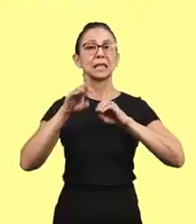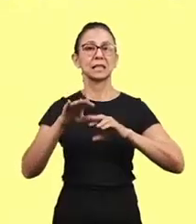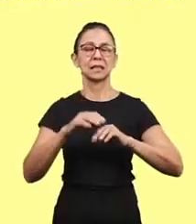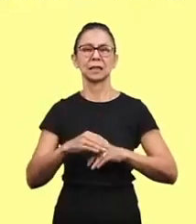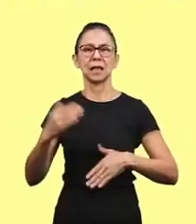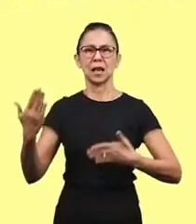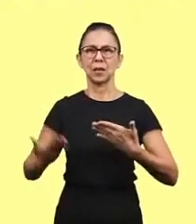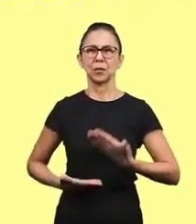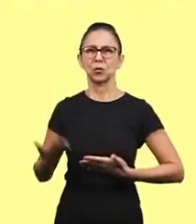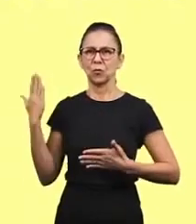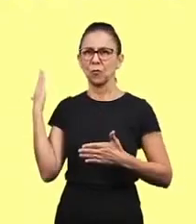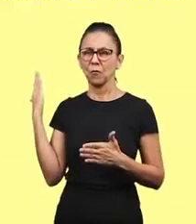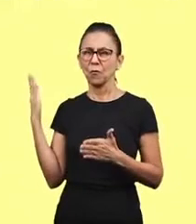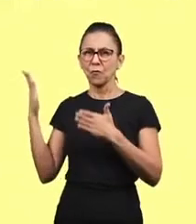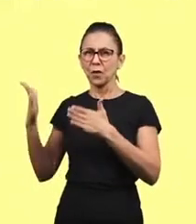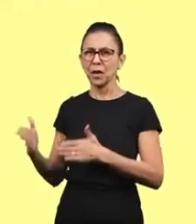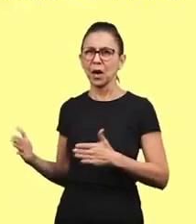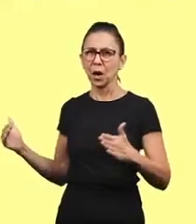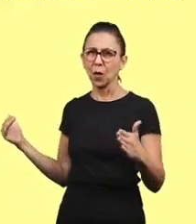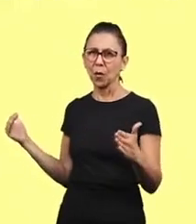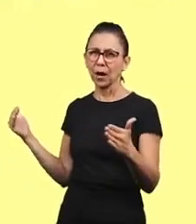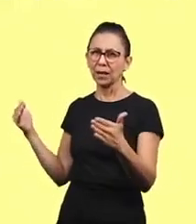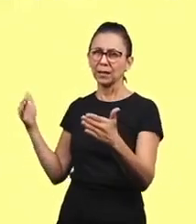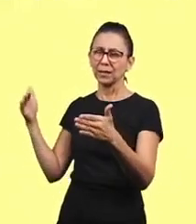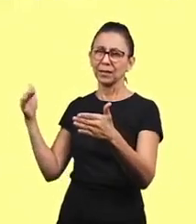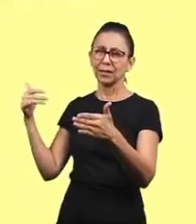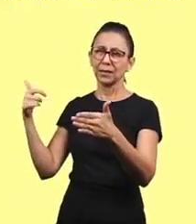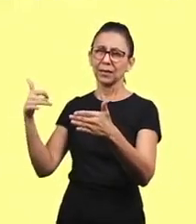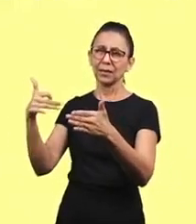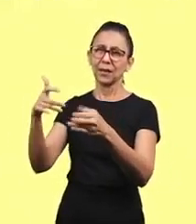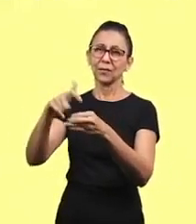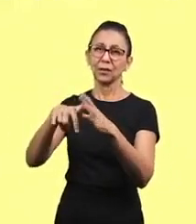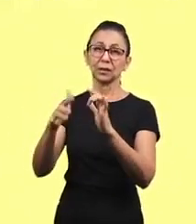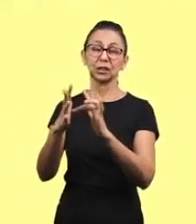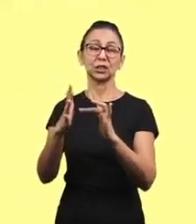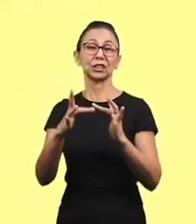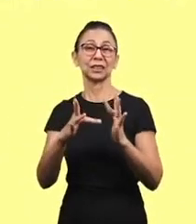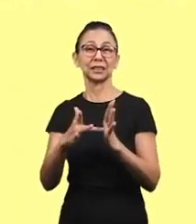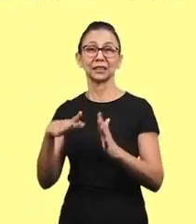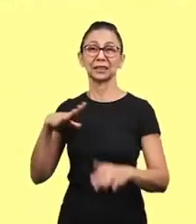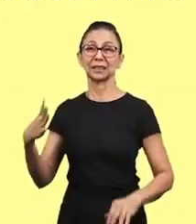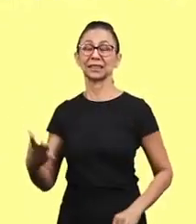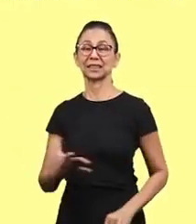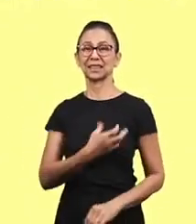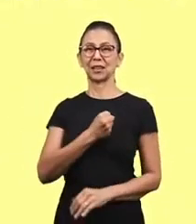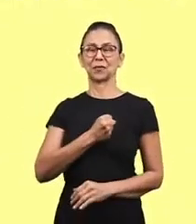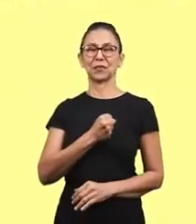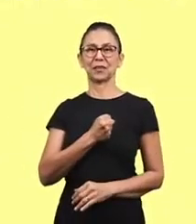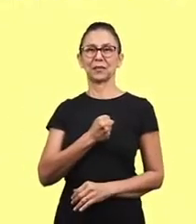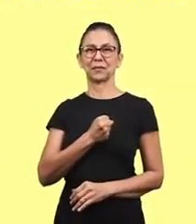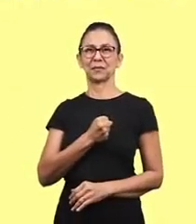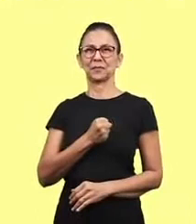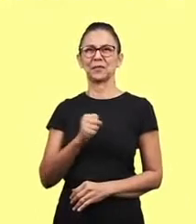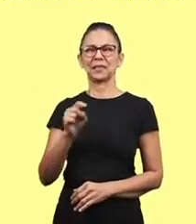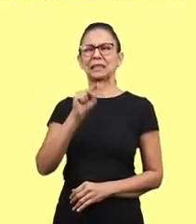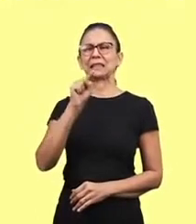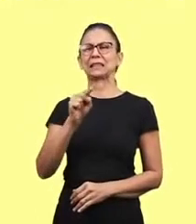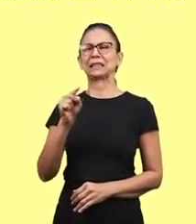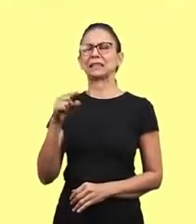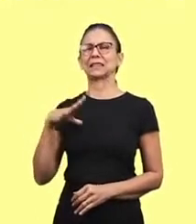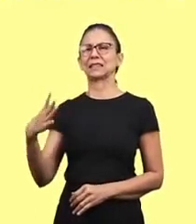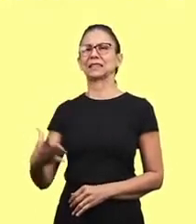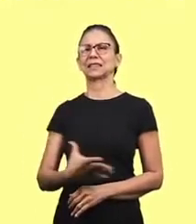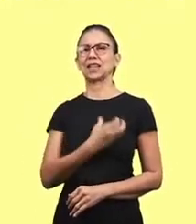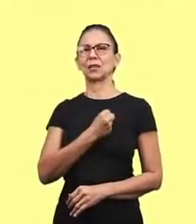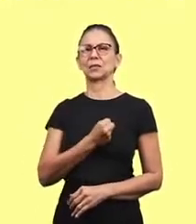God says those who persevere until the end that one will be saved the one who will enter